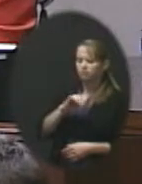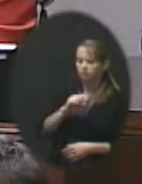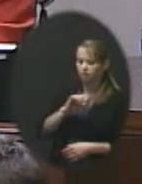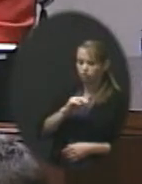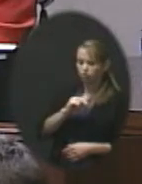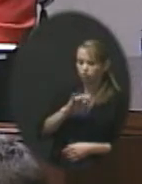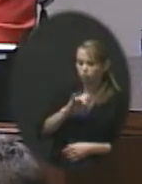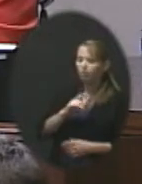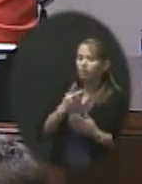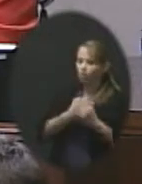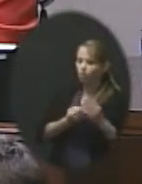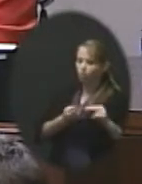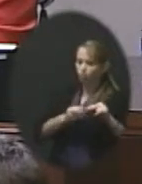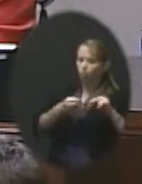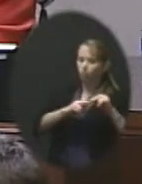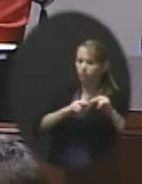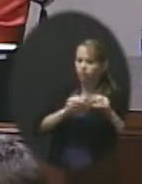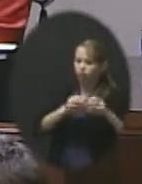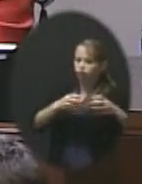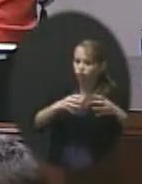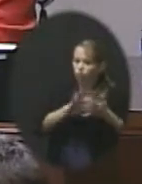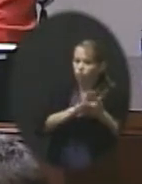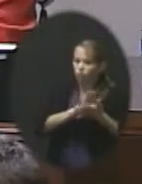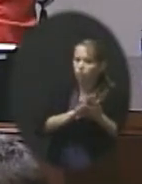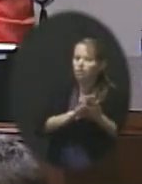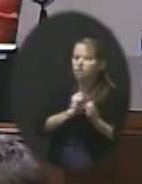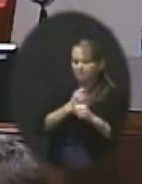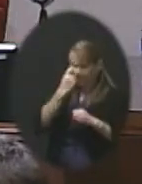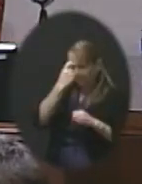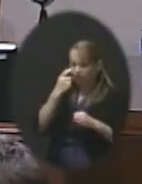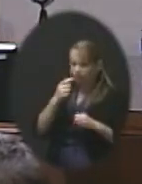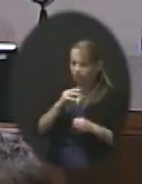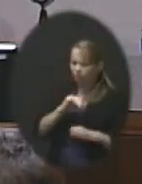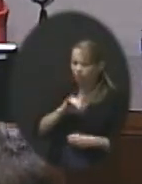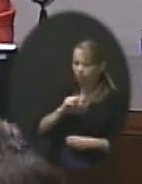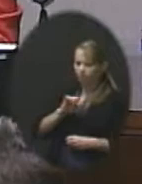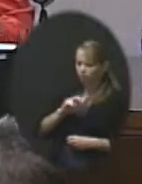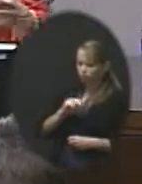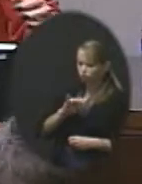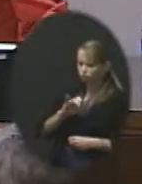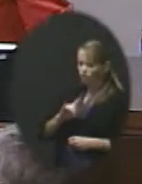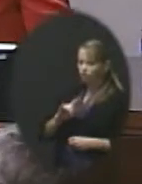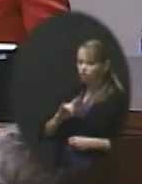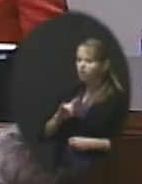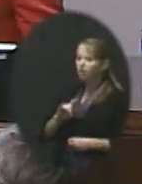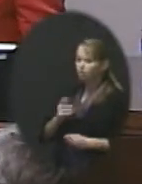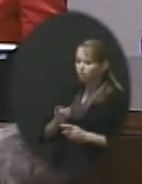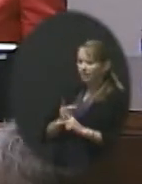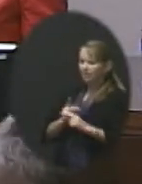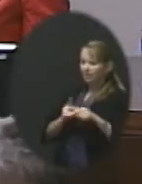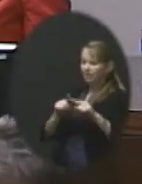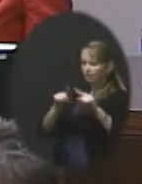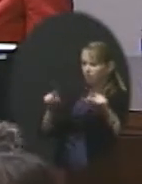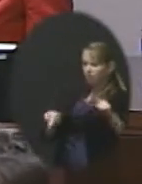to hang on to those students because it's got a little more capacity in future years than Prairie Trail will help.